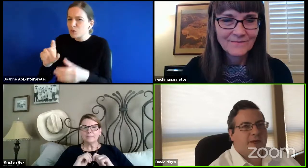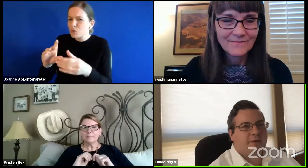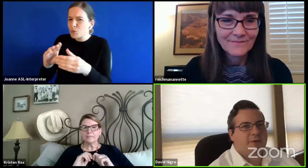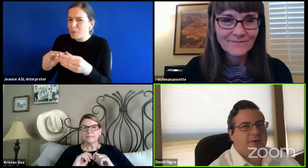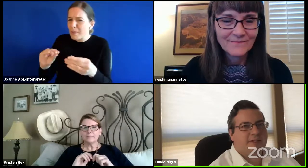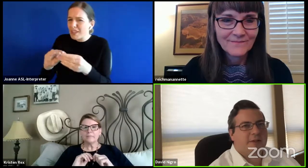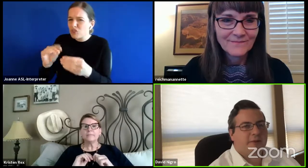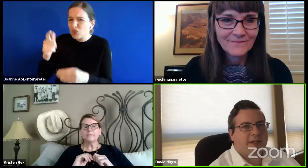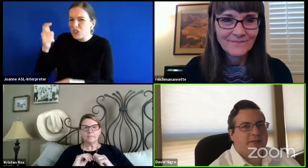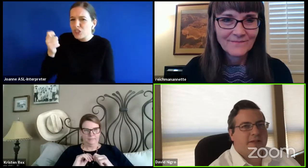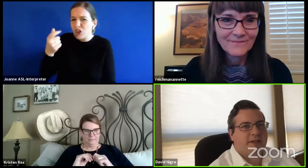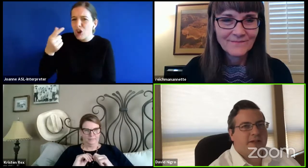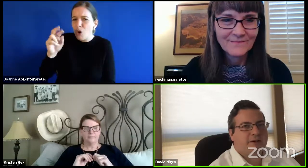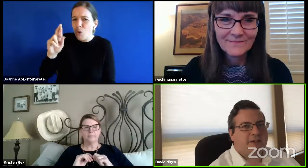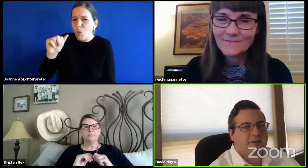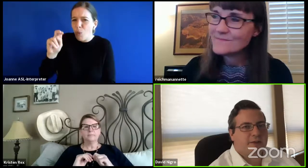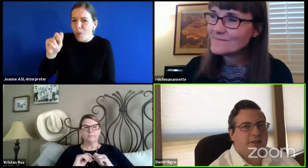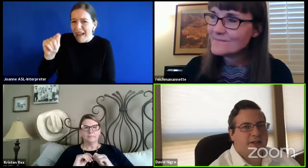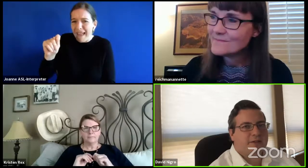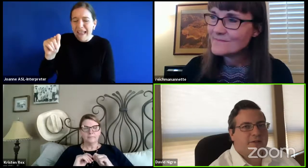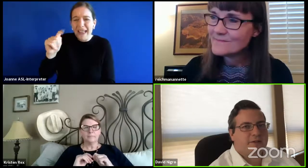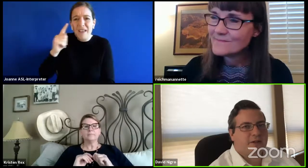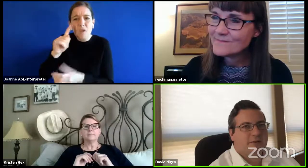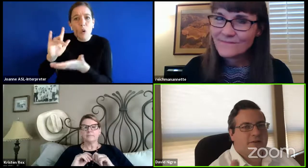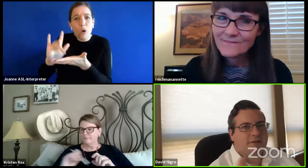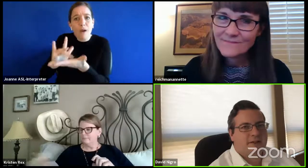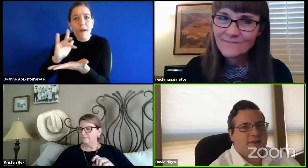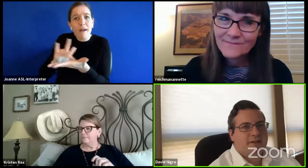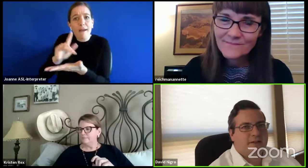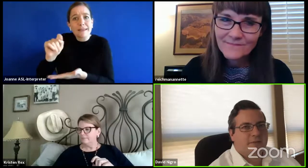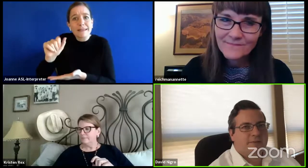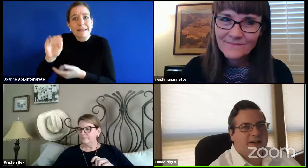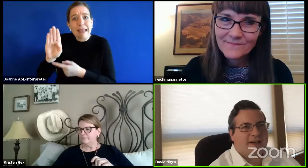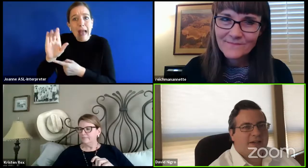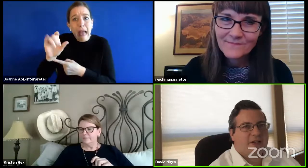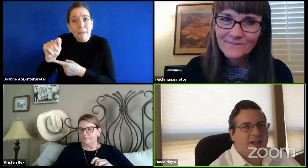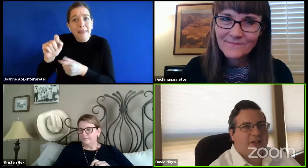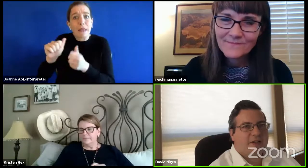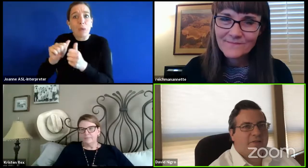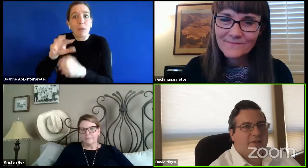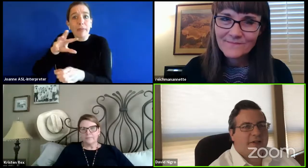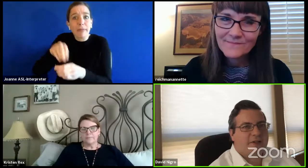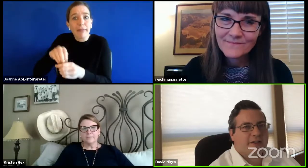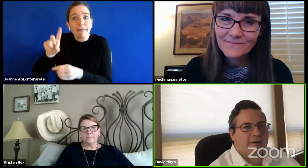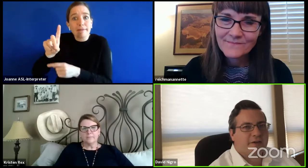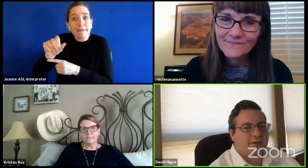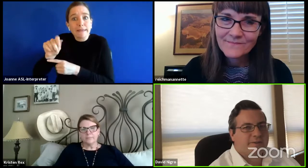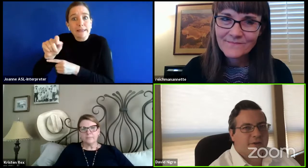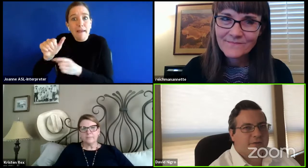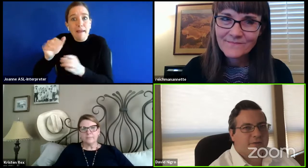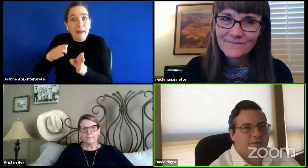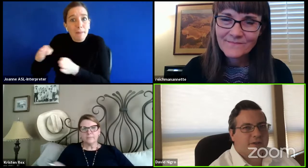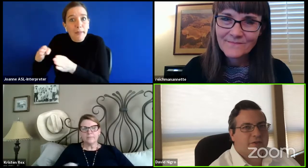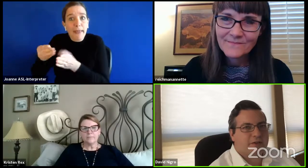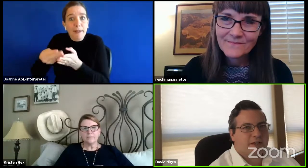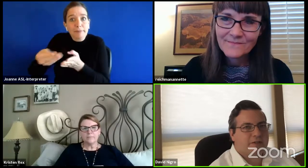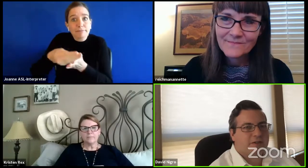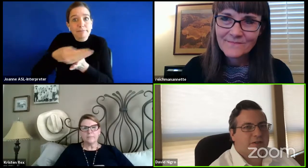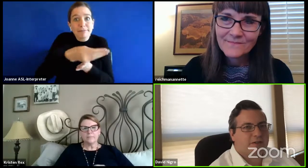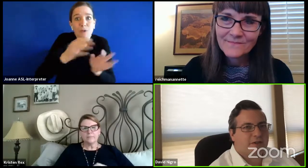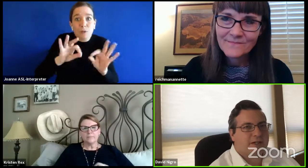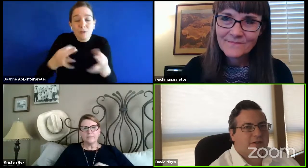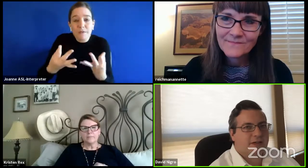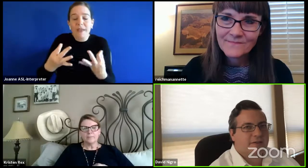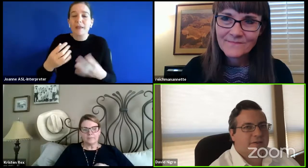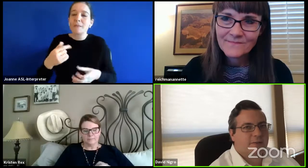to distribute the tablets with the data plans. mean, you know, accessibility is, is always, you know, a challenge I think for us, and I know there are certain issues the